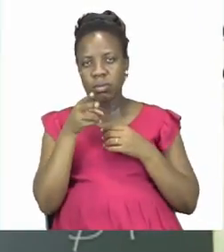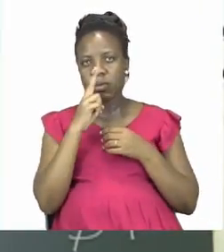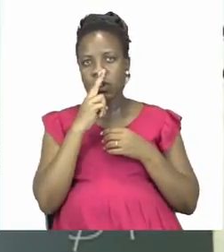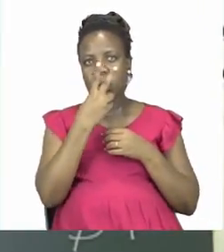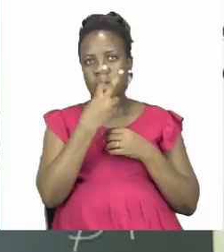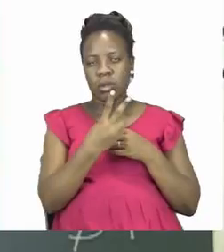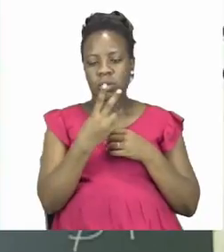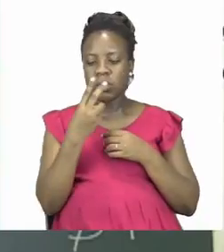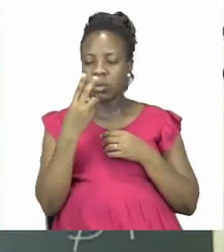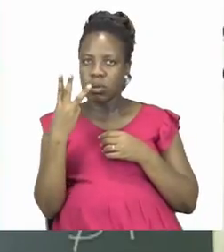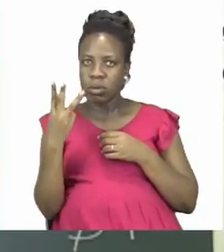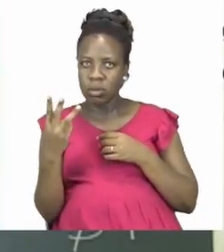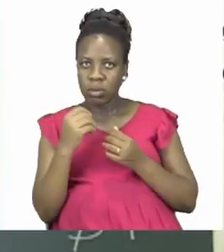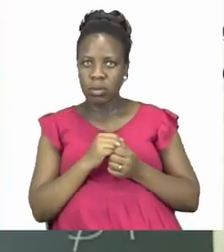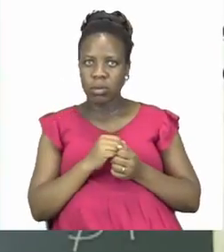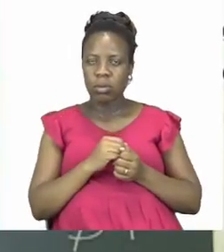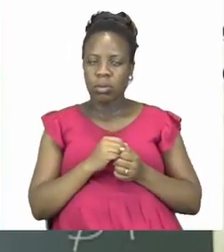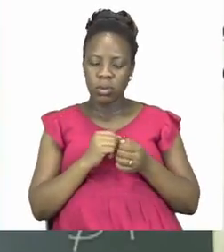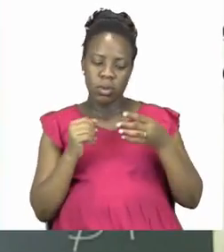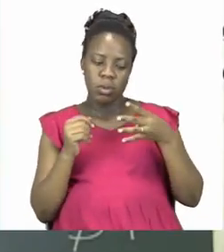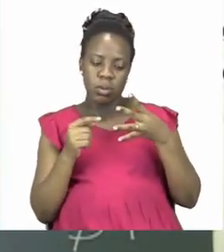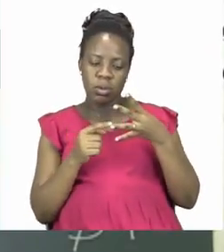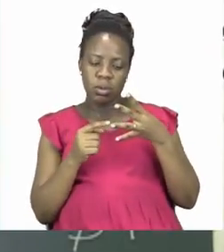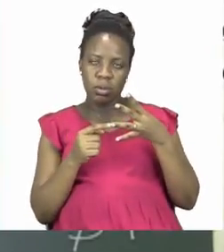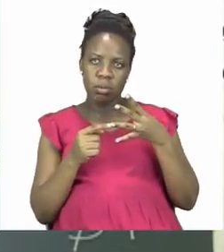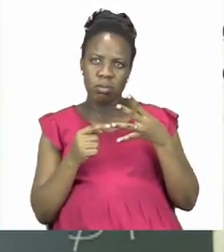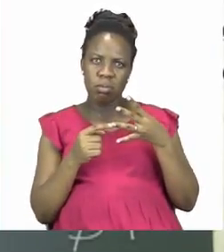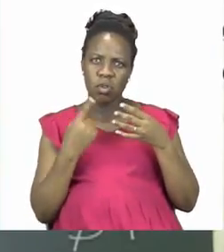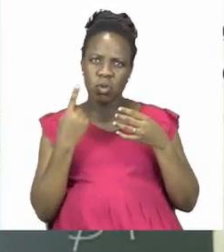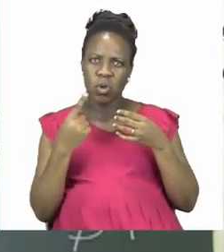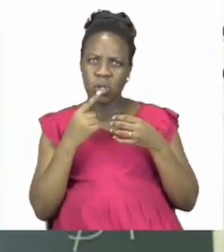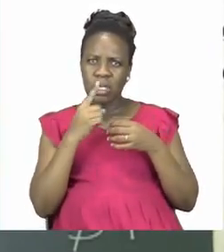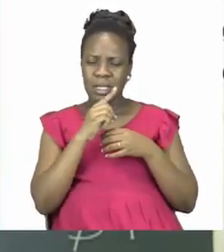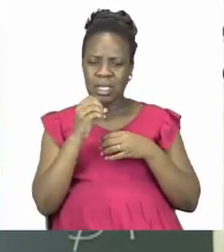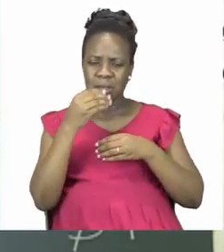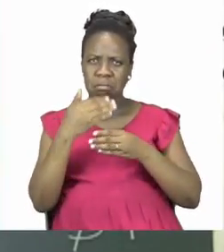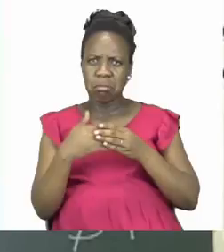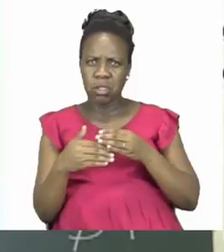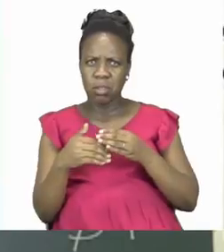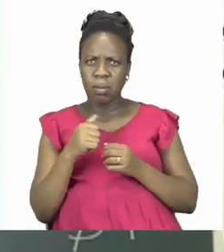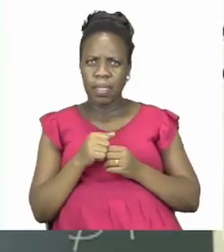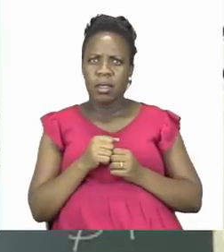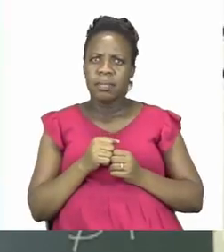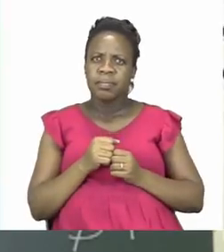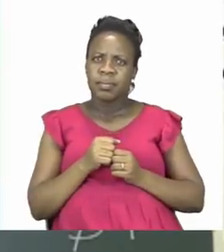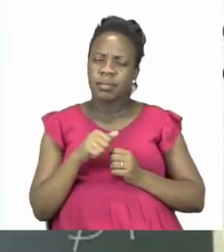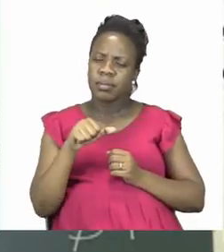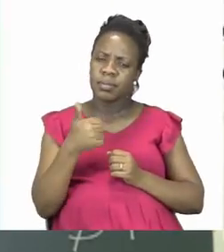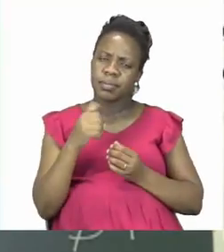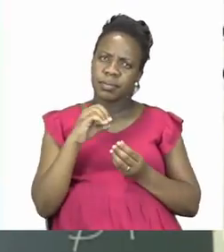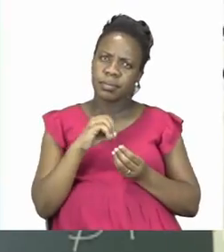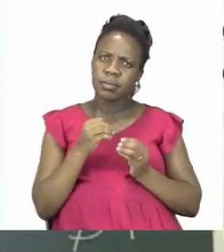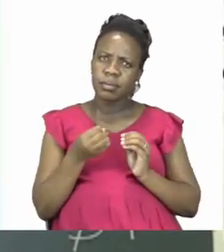row you only have the number 10. In there you must fill in how many other numbers we need